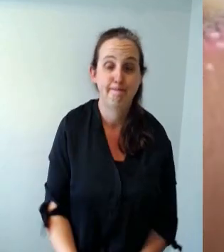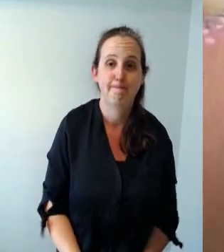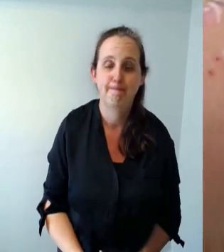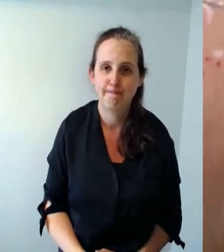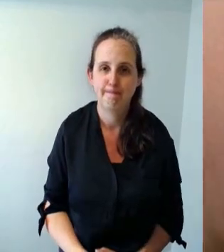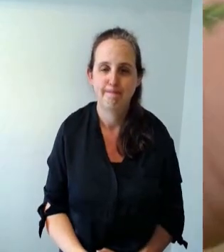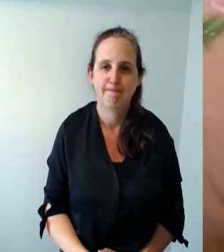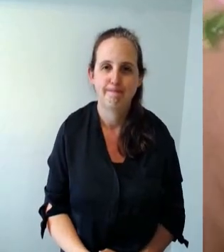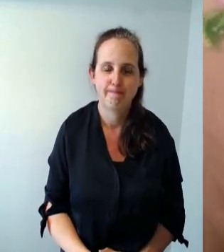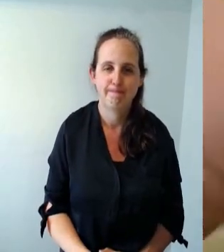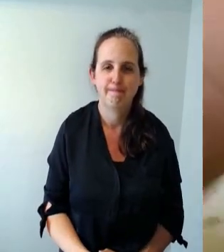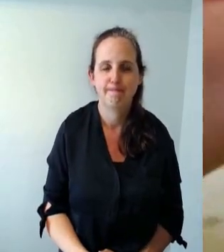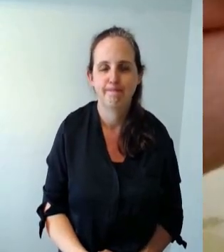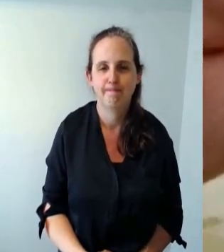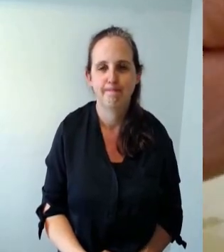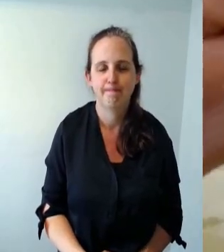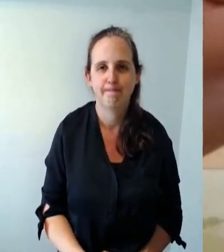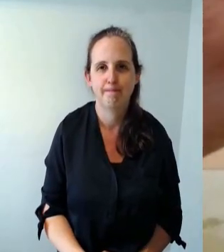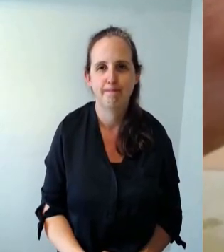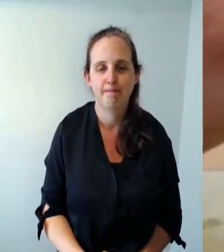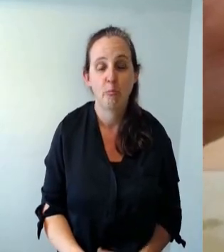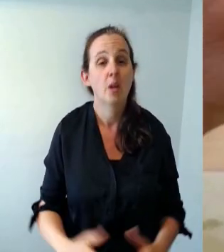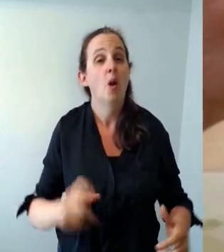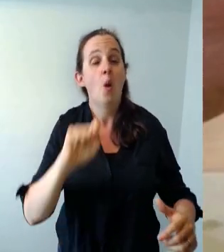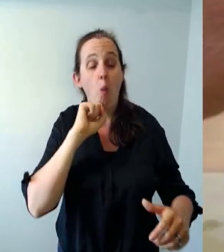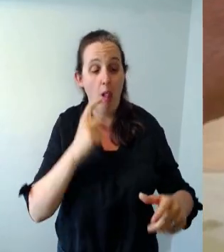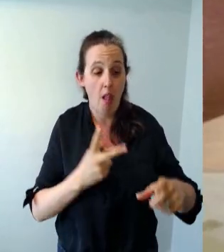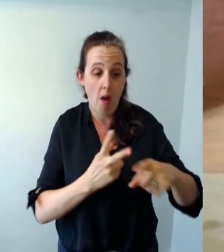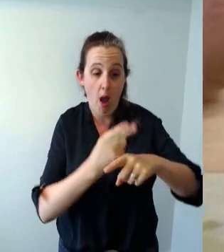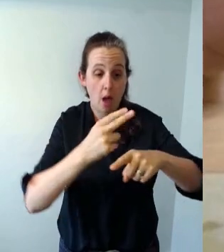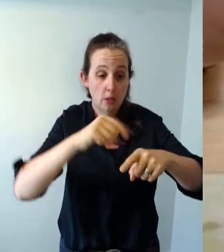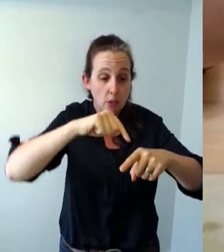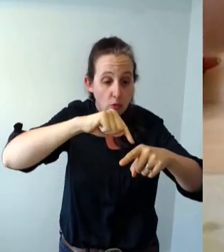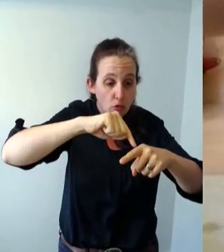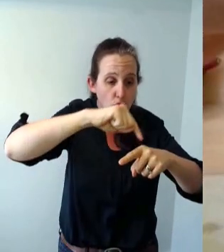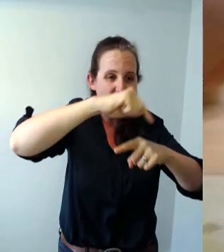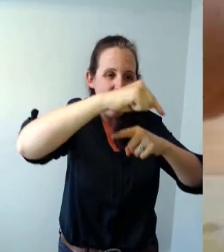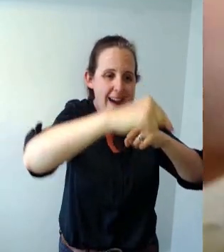i'm going to be cutting all the way around the bottom